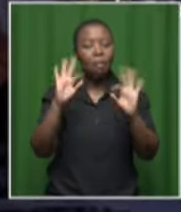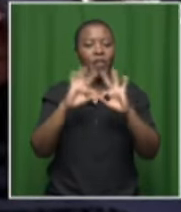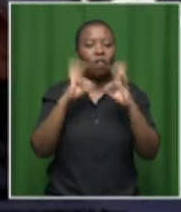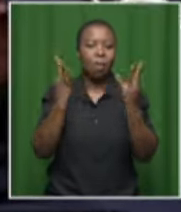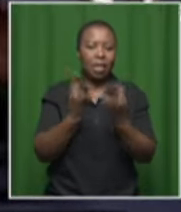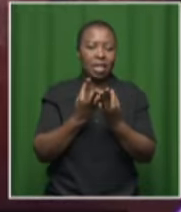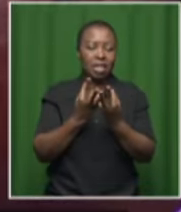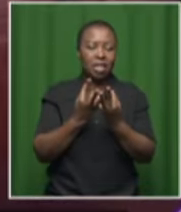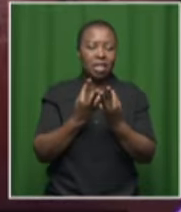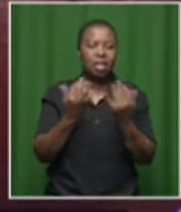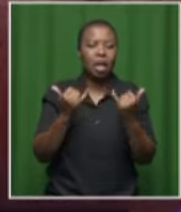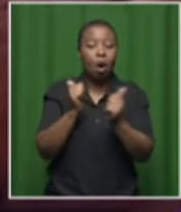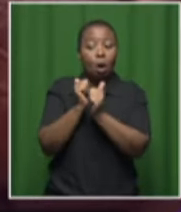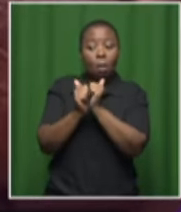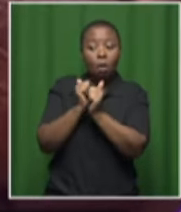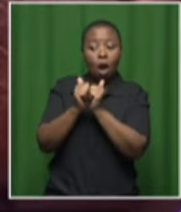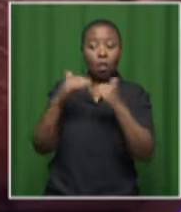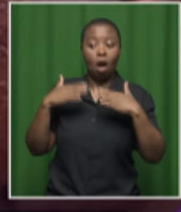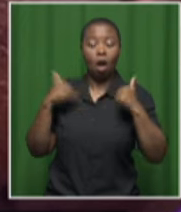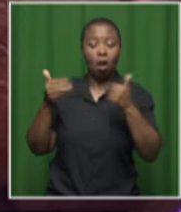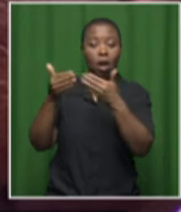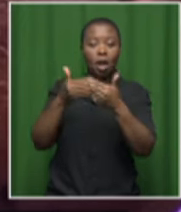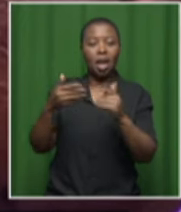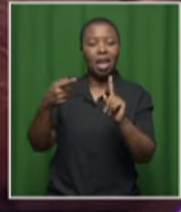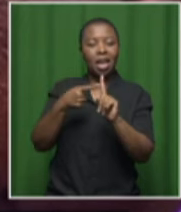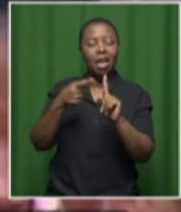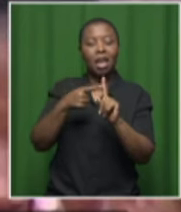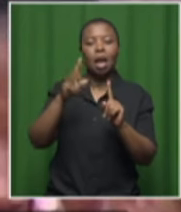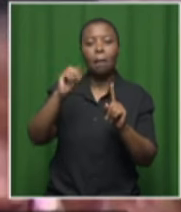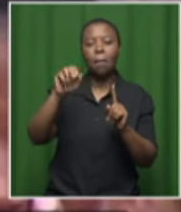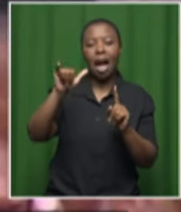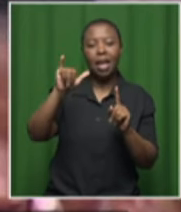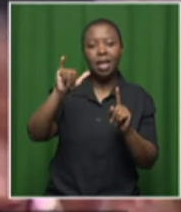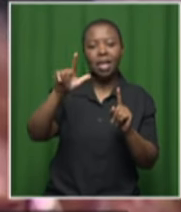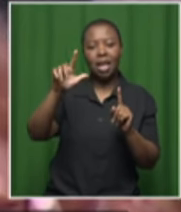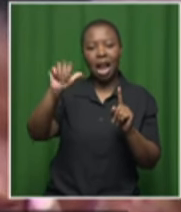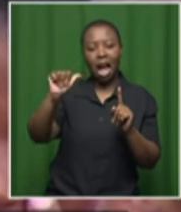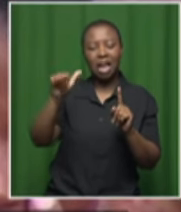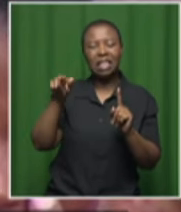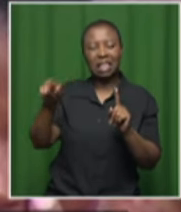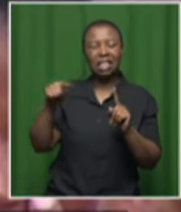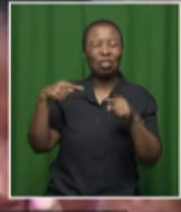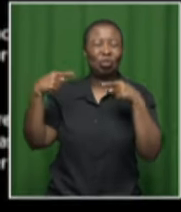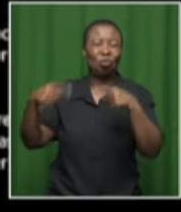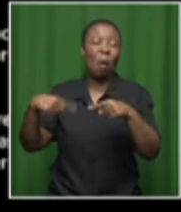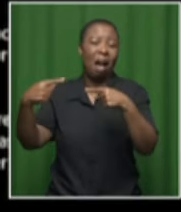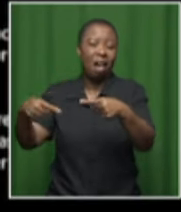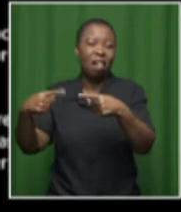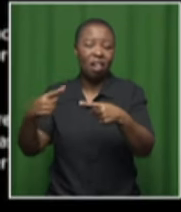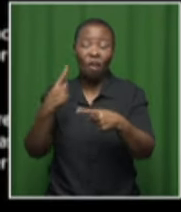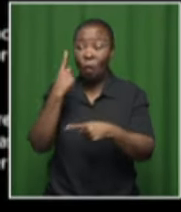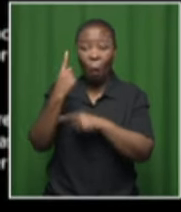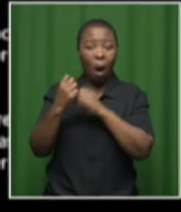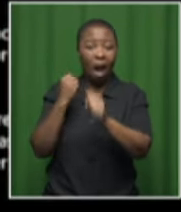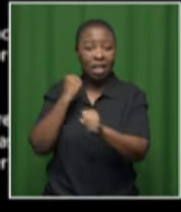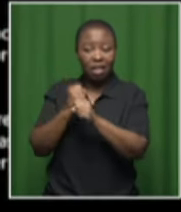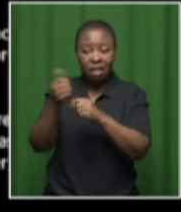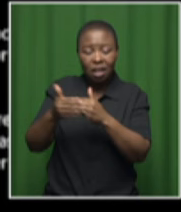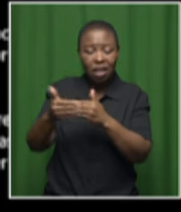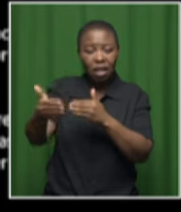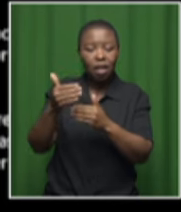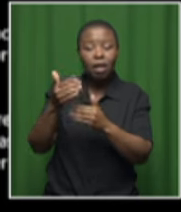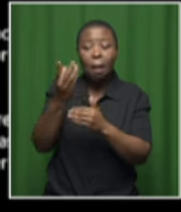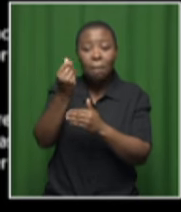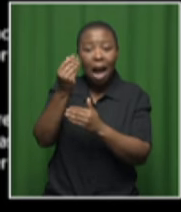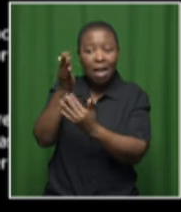little. The brother of healthcare worker Peggy Maila says they've been struggling for close to a year to access her